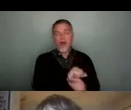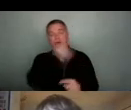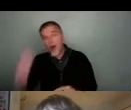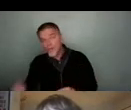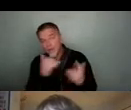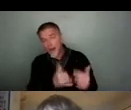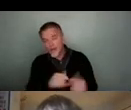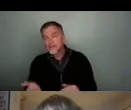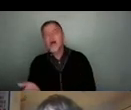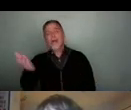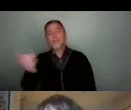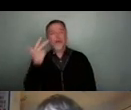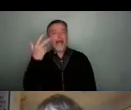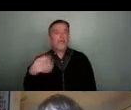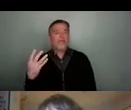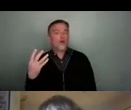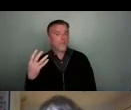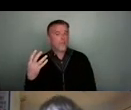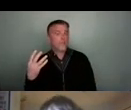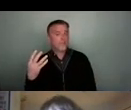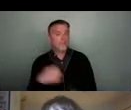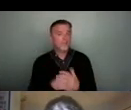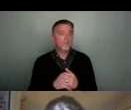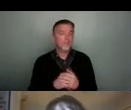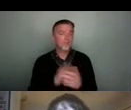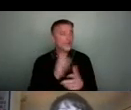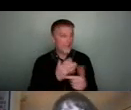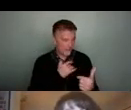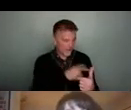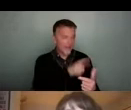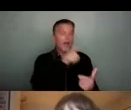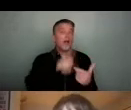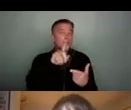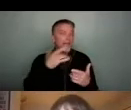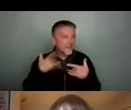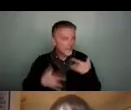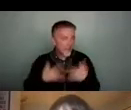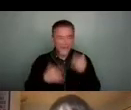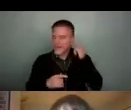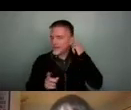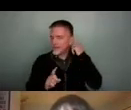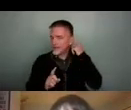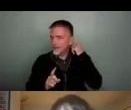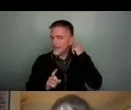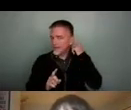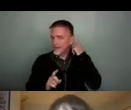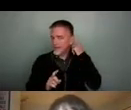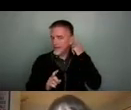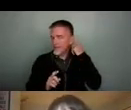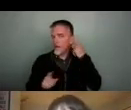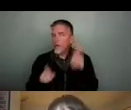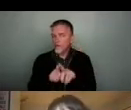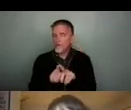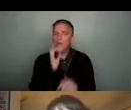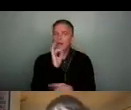this pilot, it went up to an 8.4. Really interestingly, we also